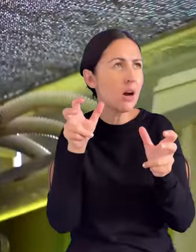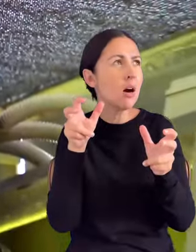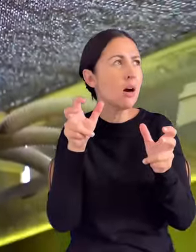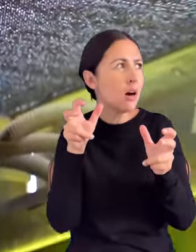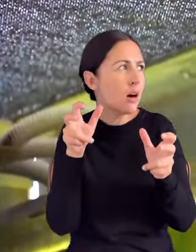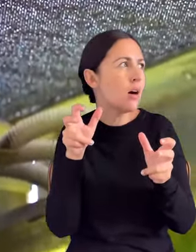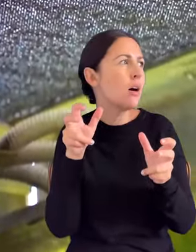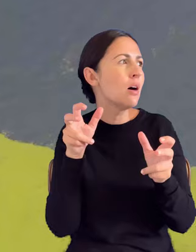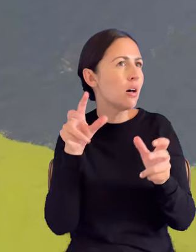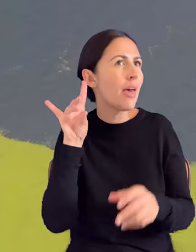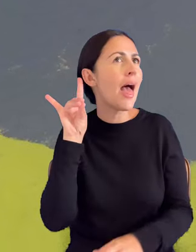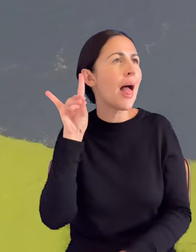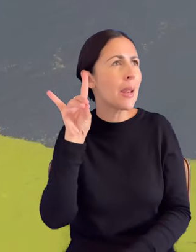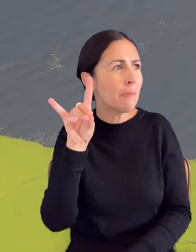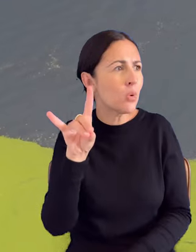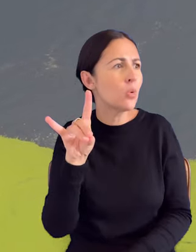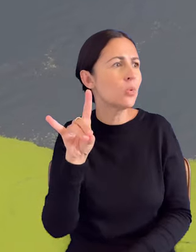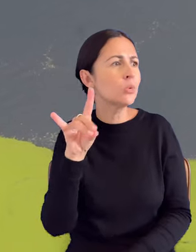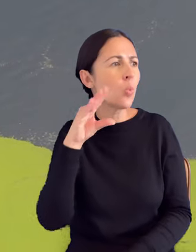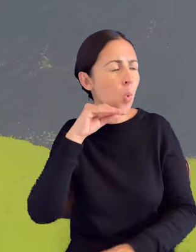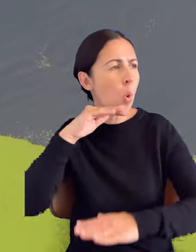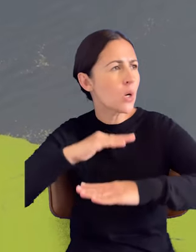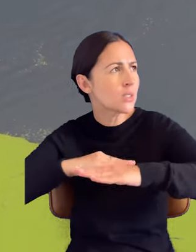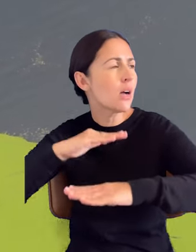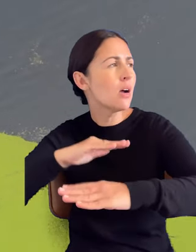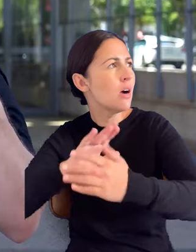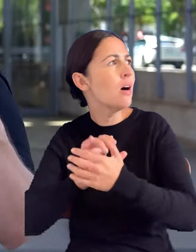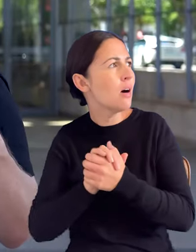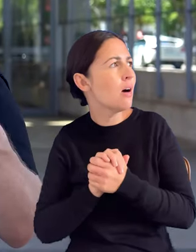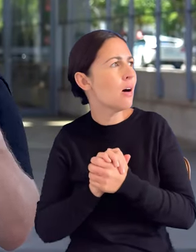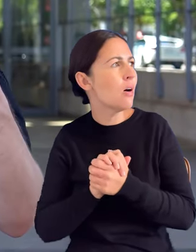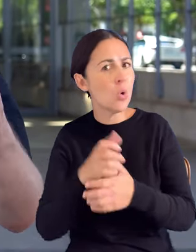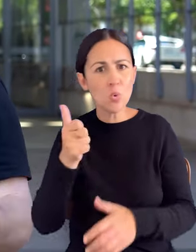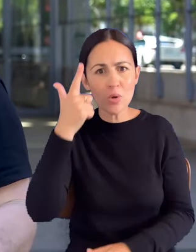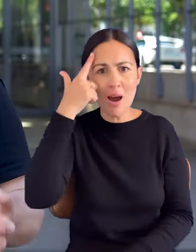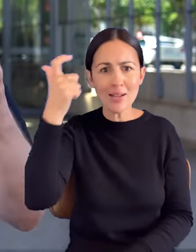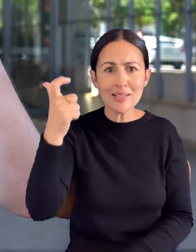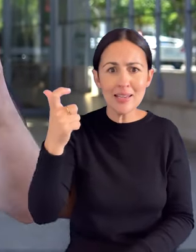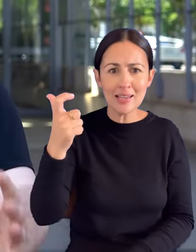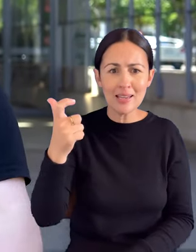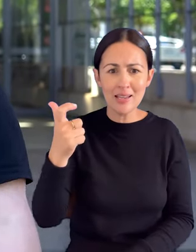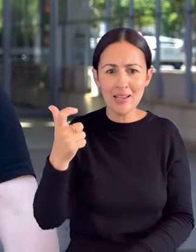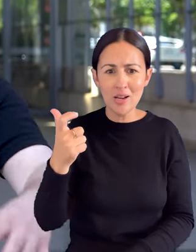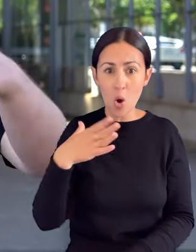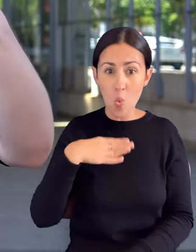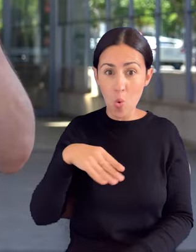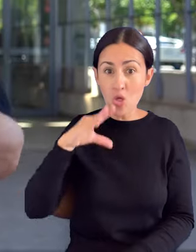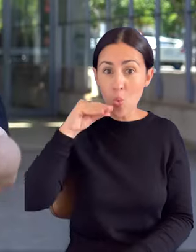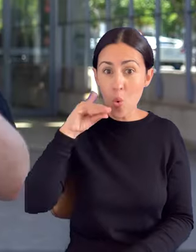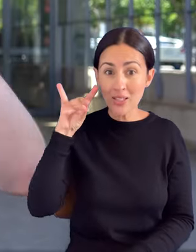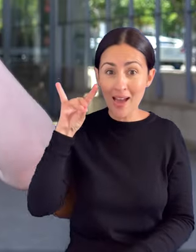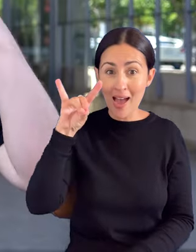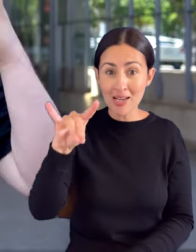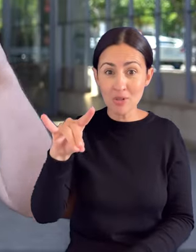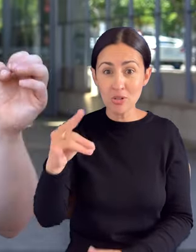animals sound like, and water animals. And I thought, let's make these animals from the water and